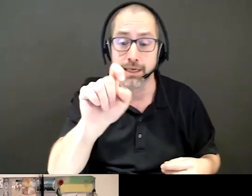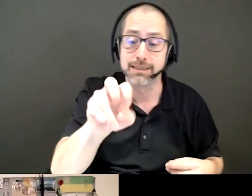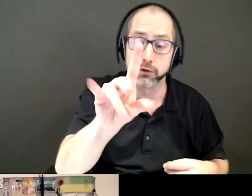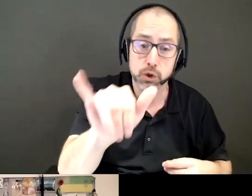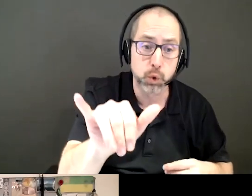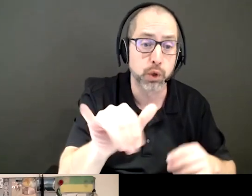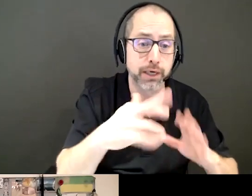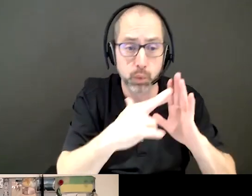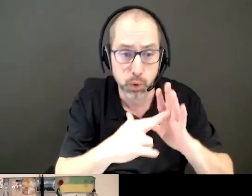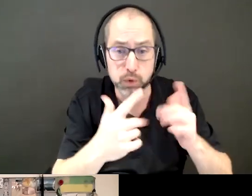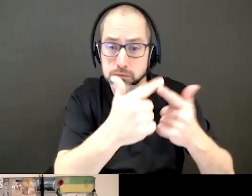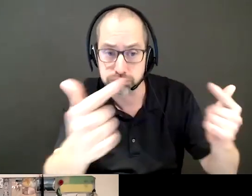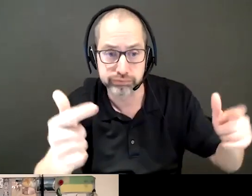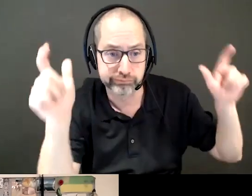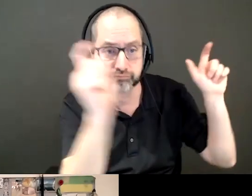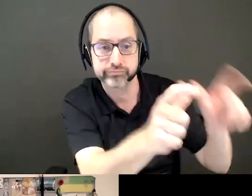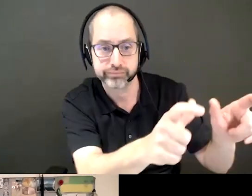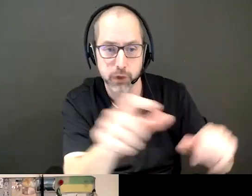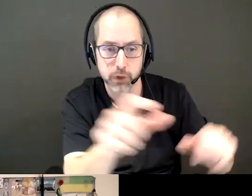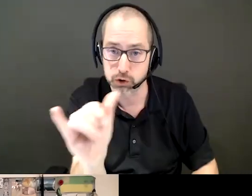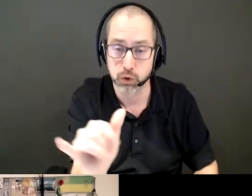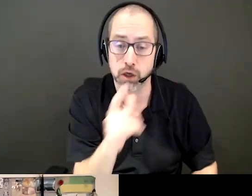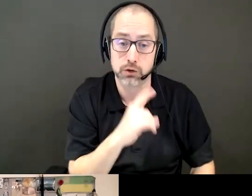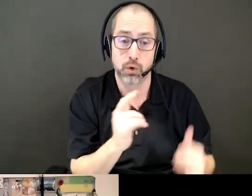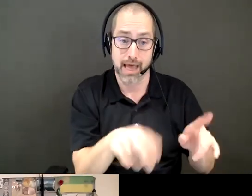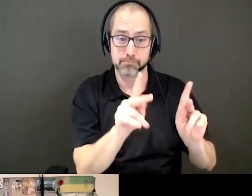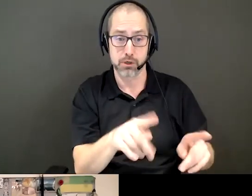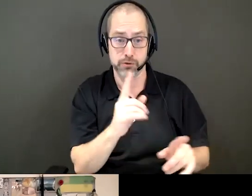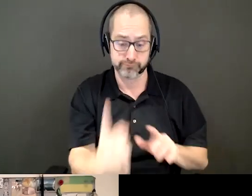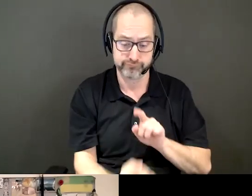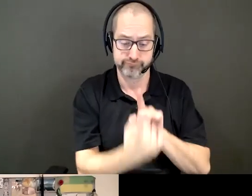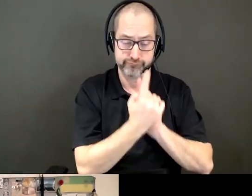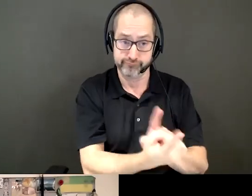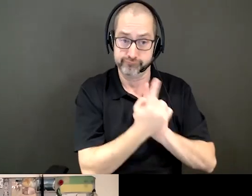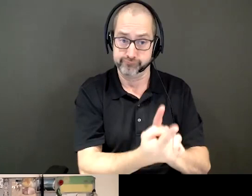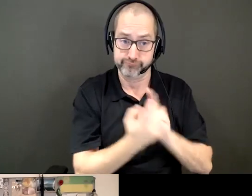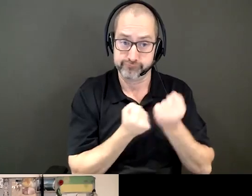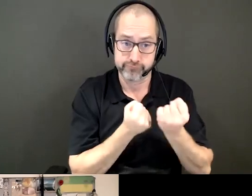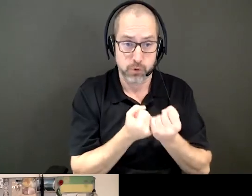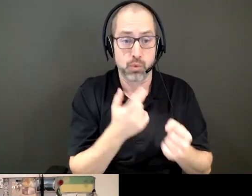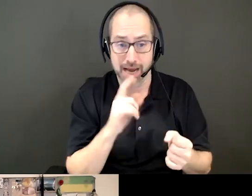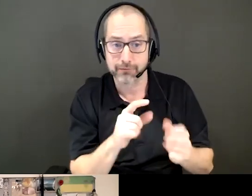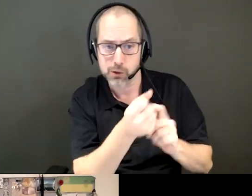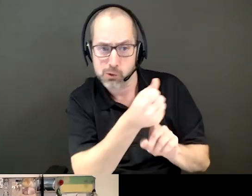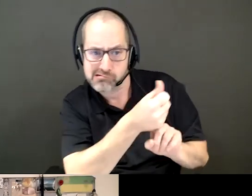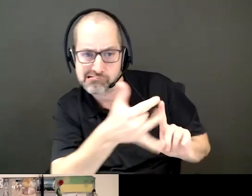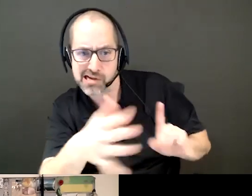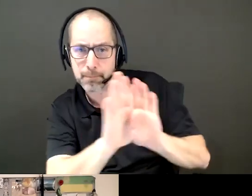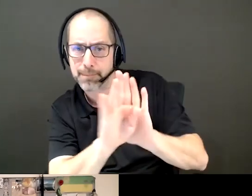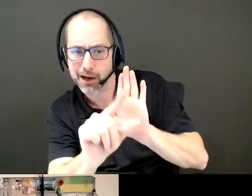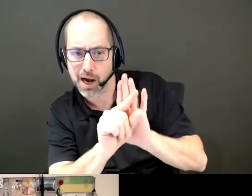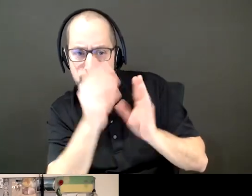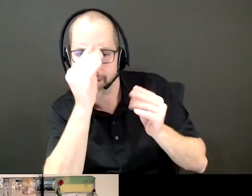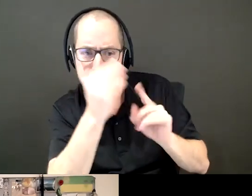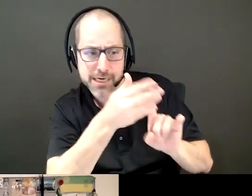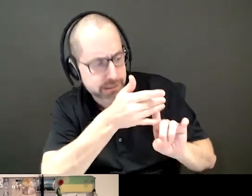So when we work with an individual or family, we have to do fairly comprehensive background gathering and information on them